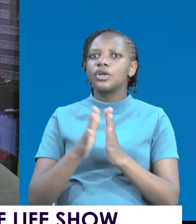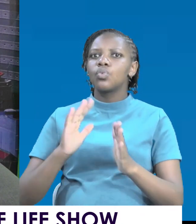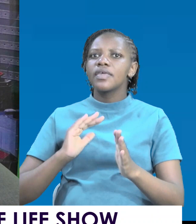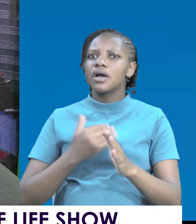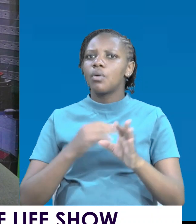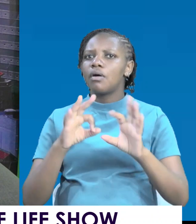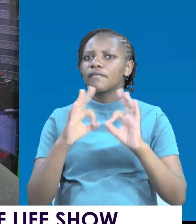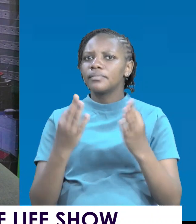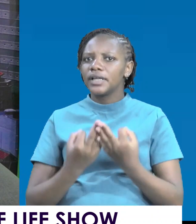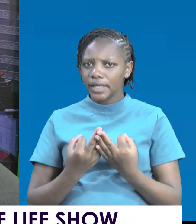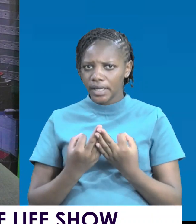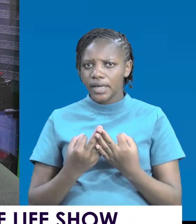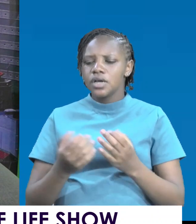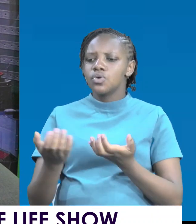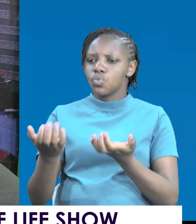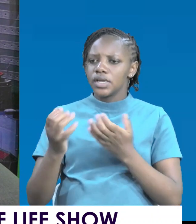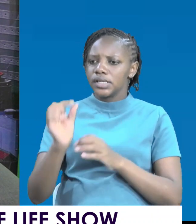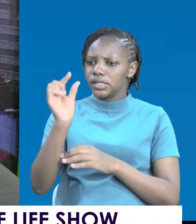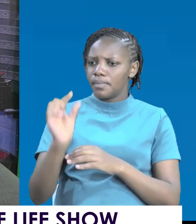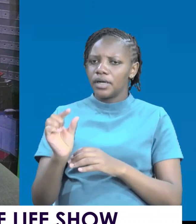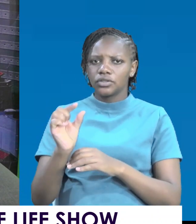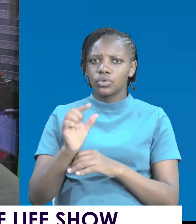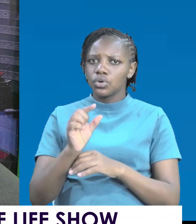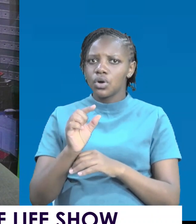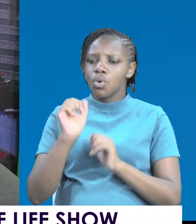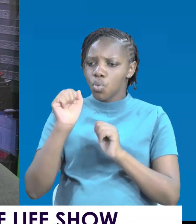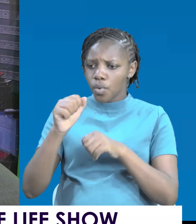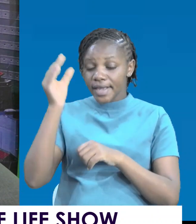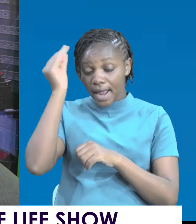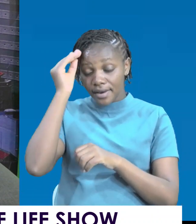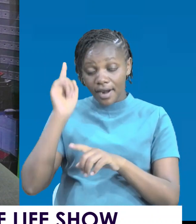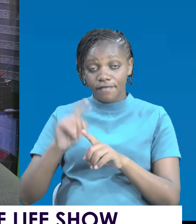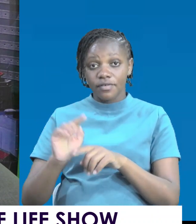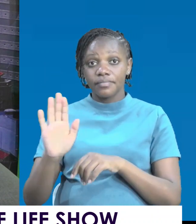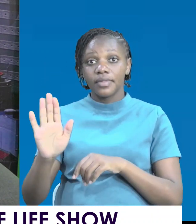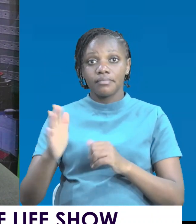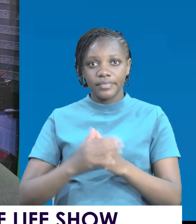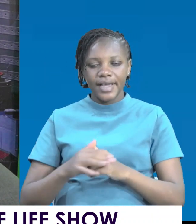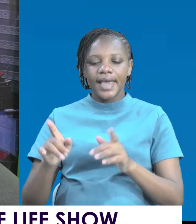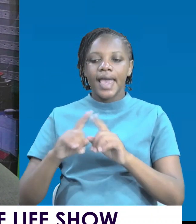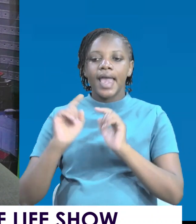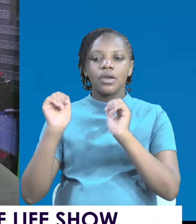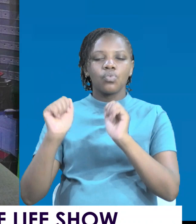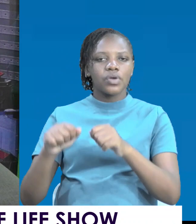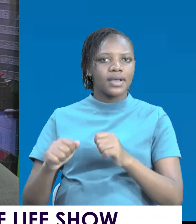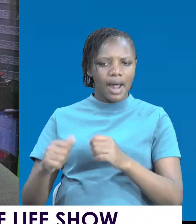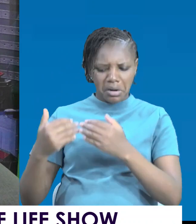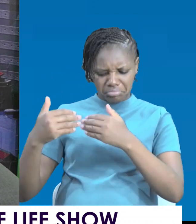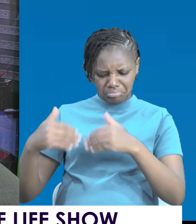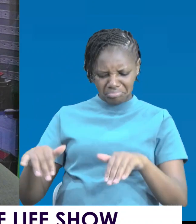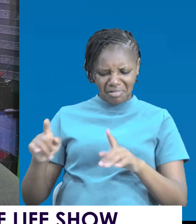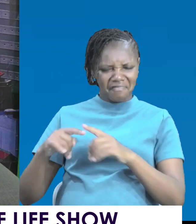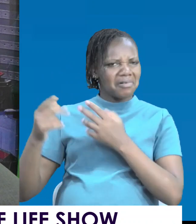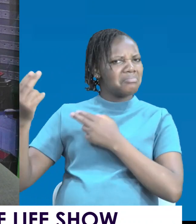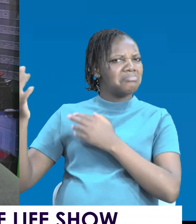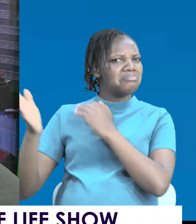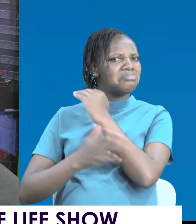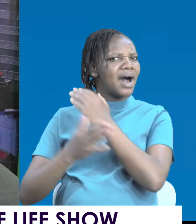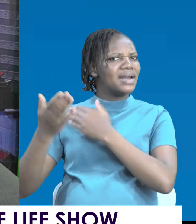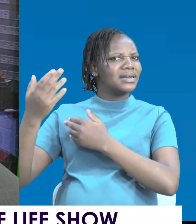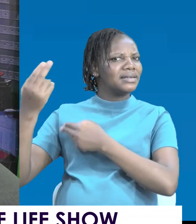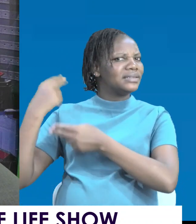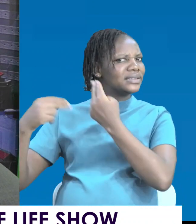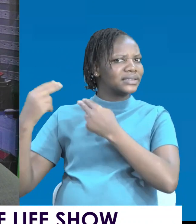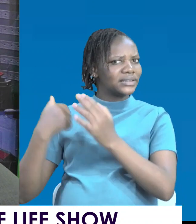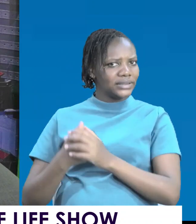somebody that we can look unto. Break free from history. Break free from arrogance. Break free from